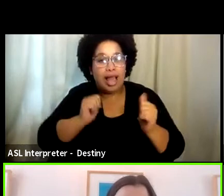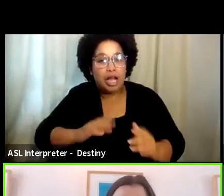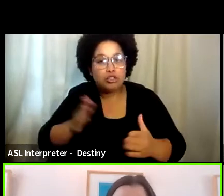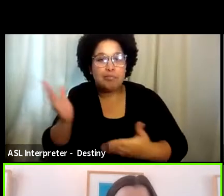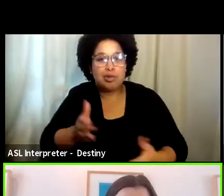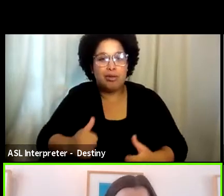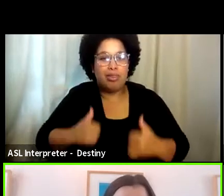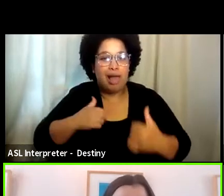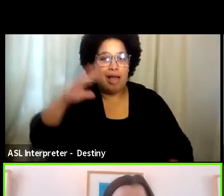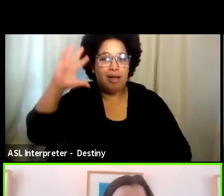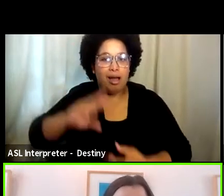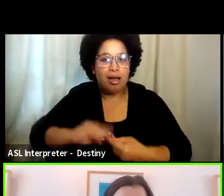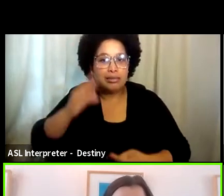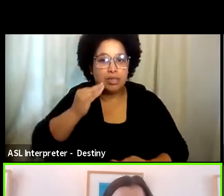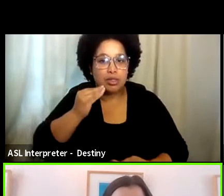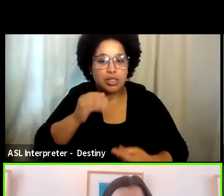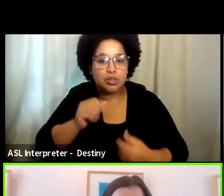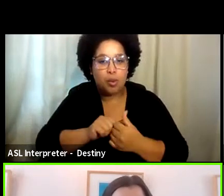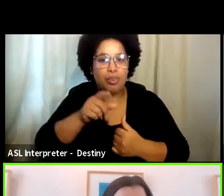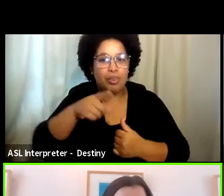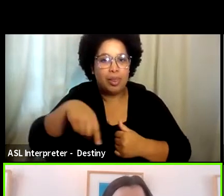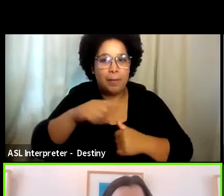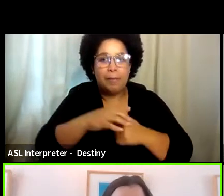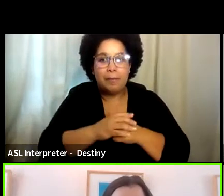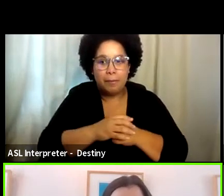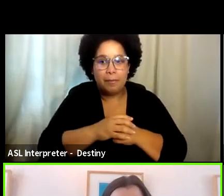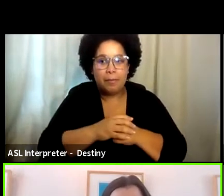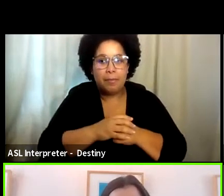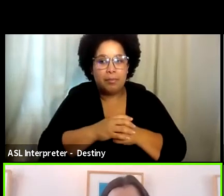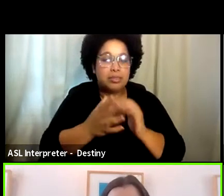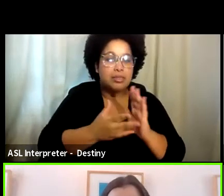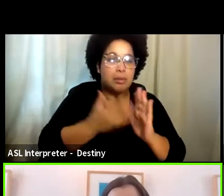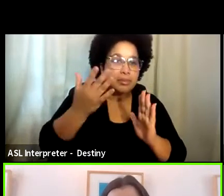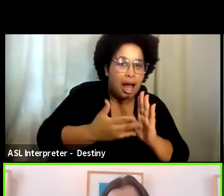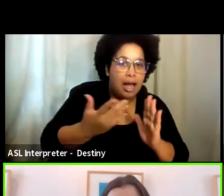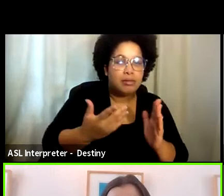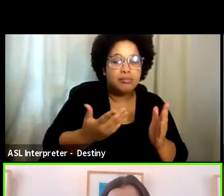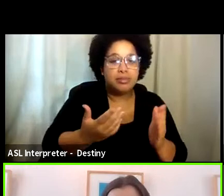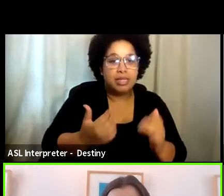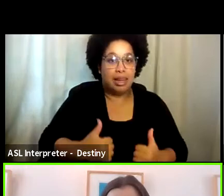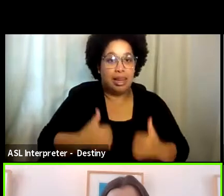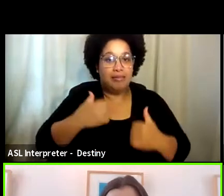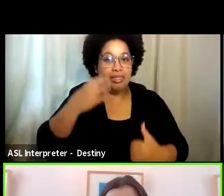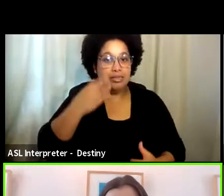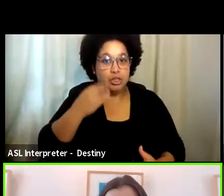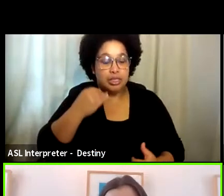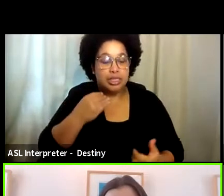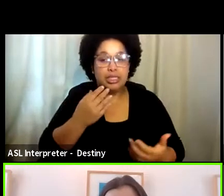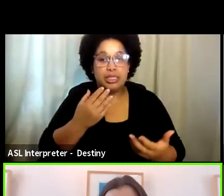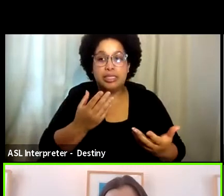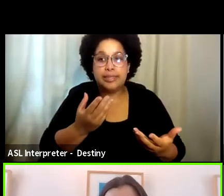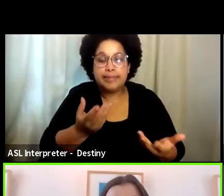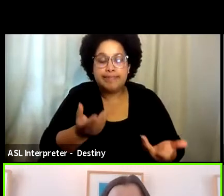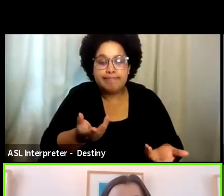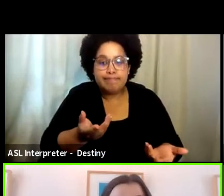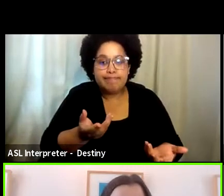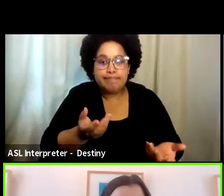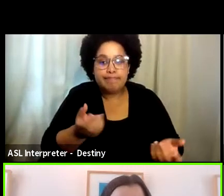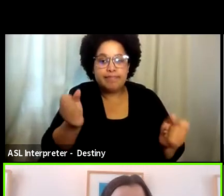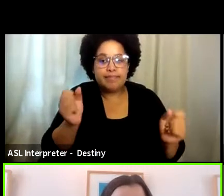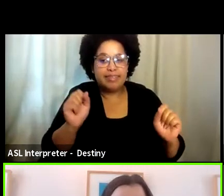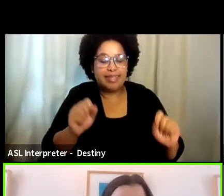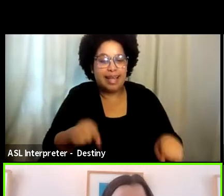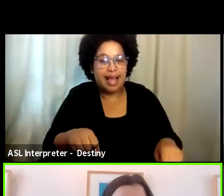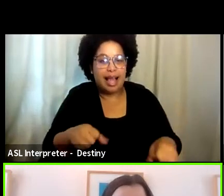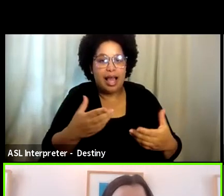work and when they go to set and, you know, sometimes that life experience can get in the